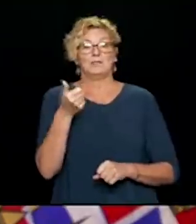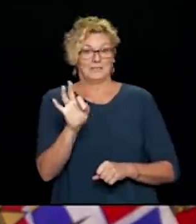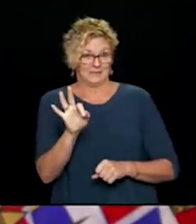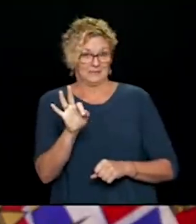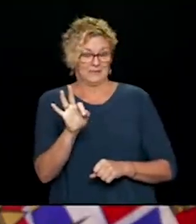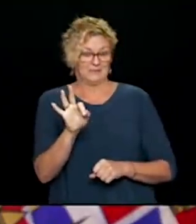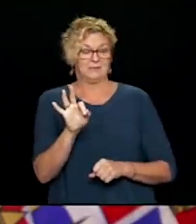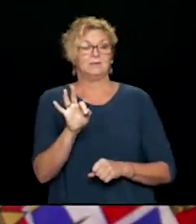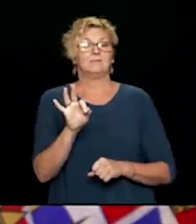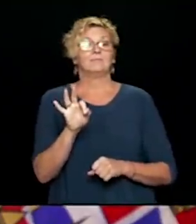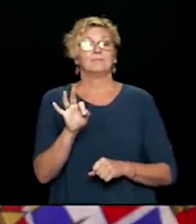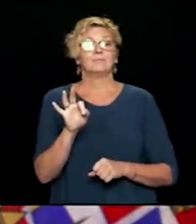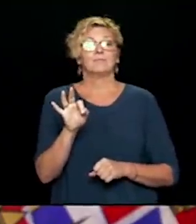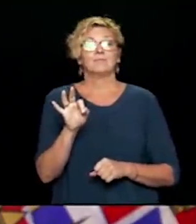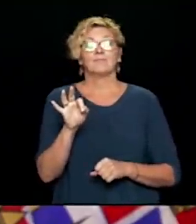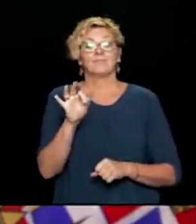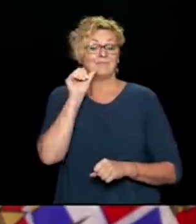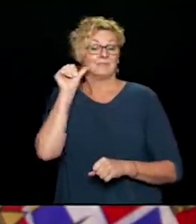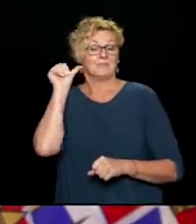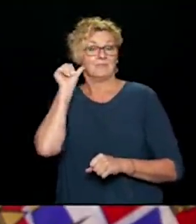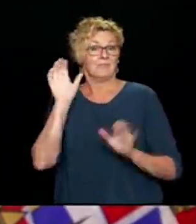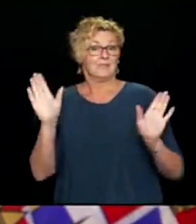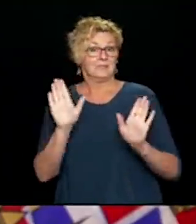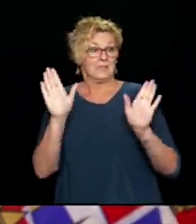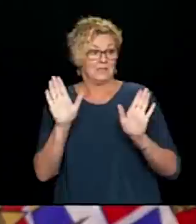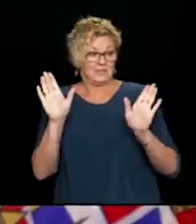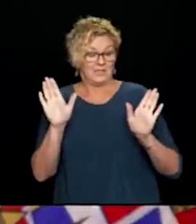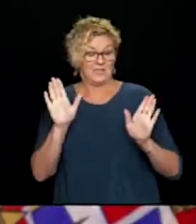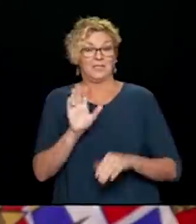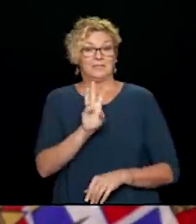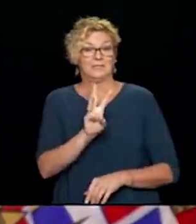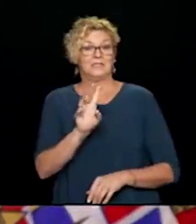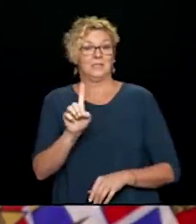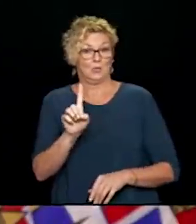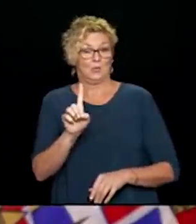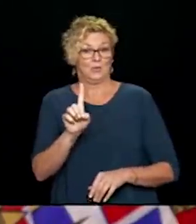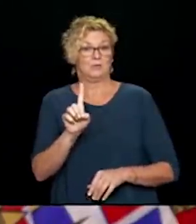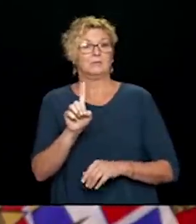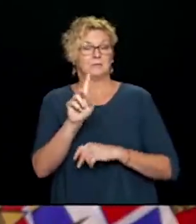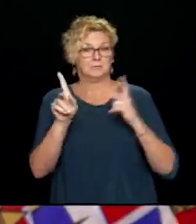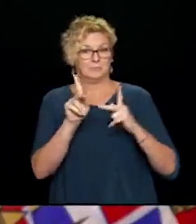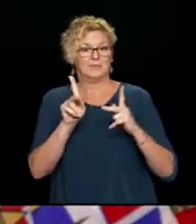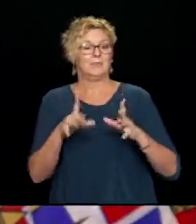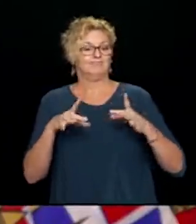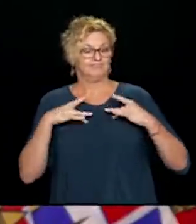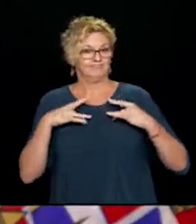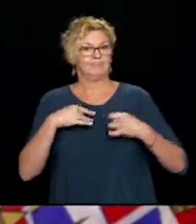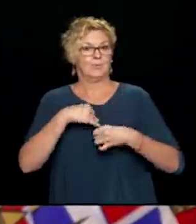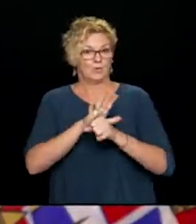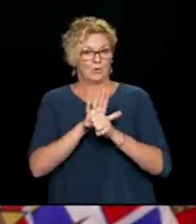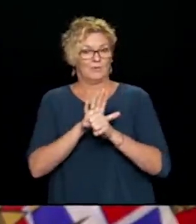there was an additional 119 cases. And from Sunday to today